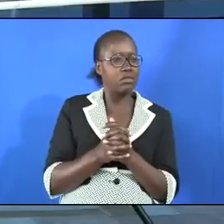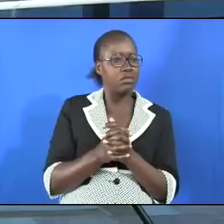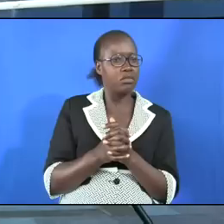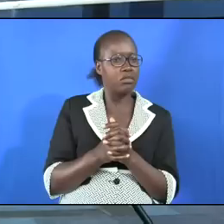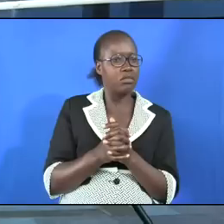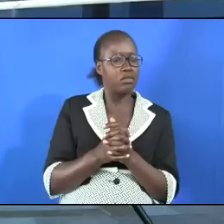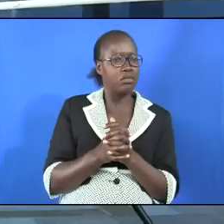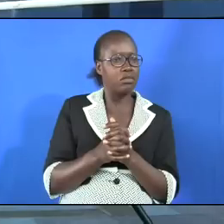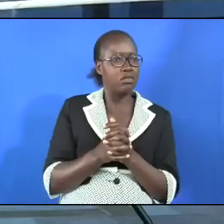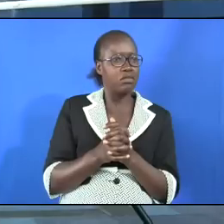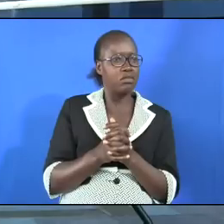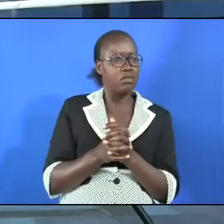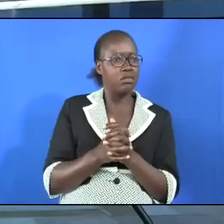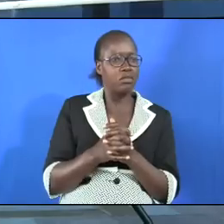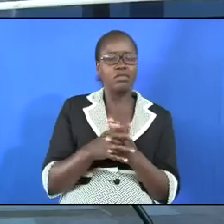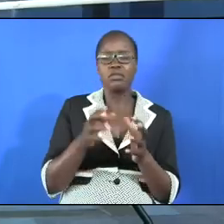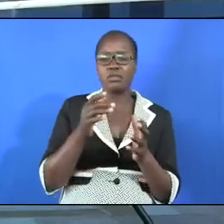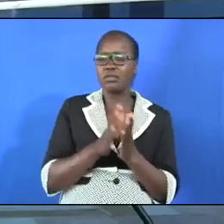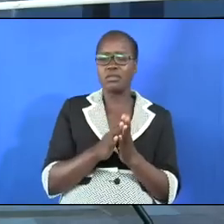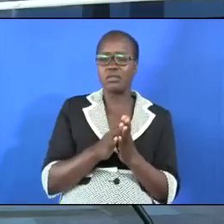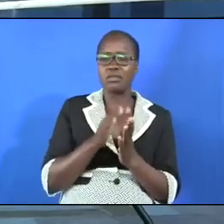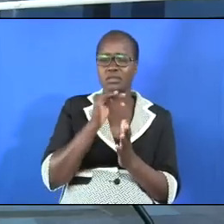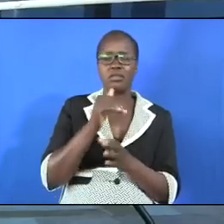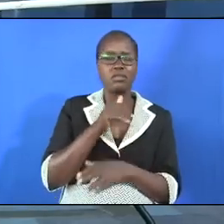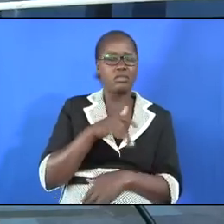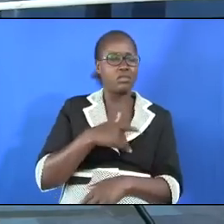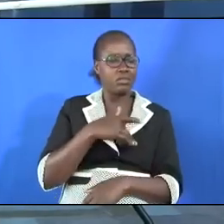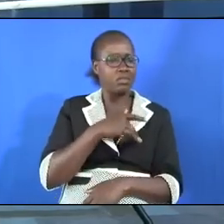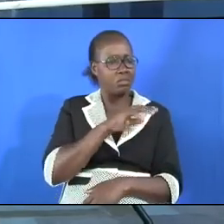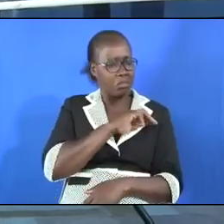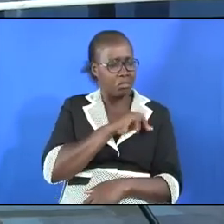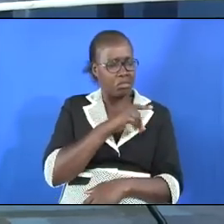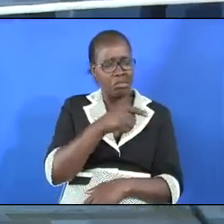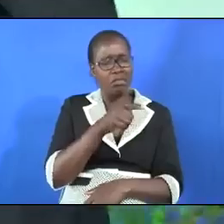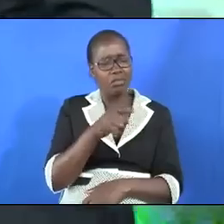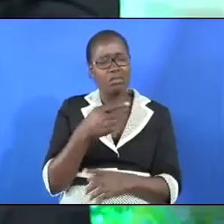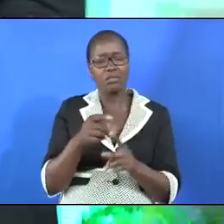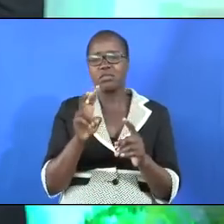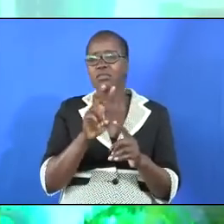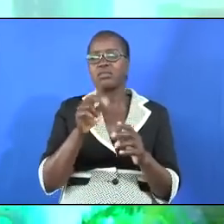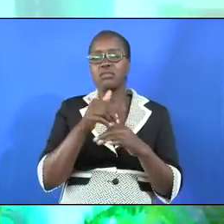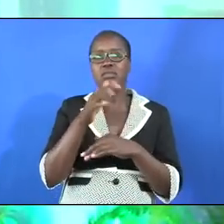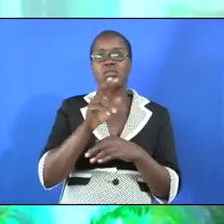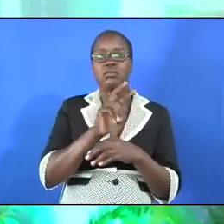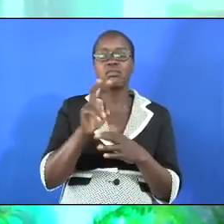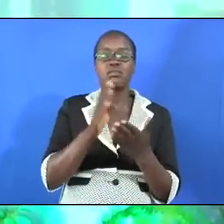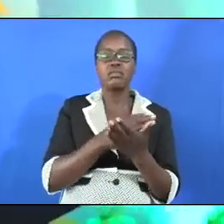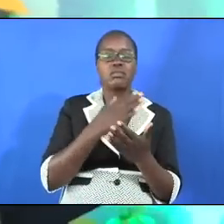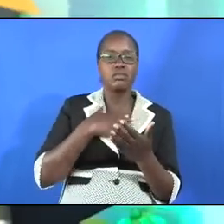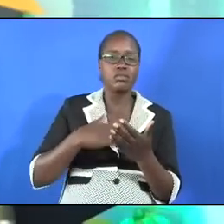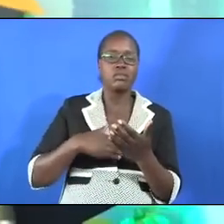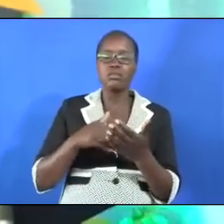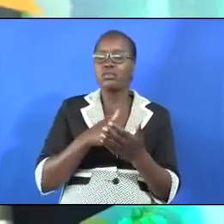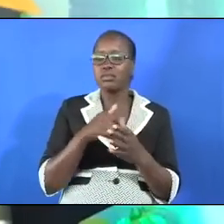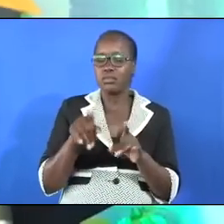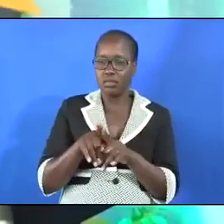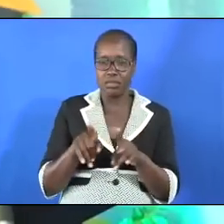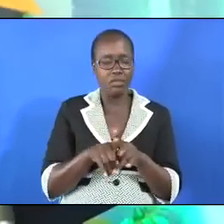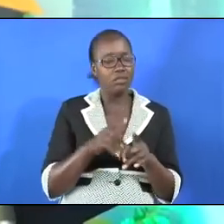you will not be preoccupied with yourself but you will look around and see somebody else who is troubled